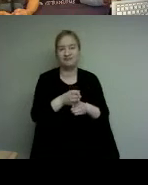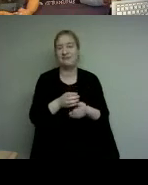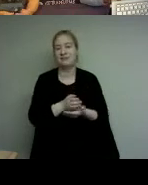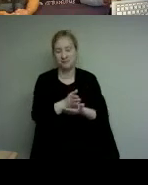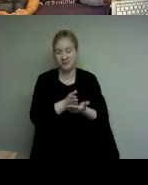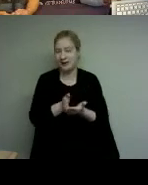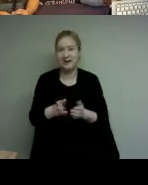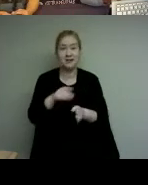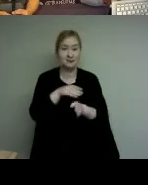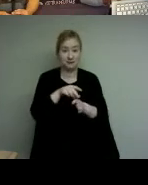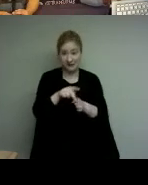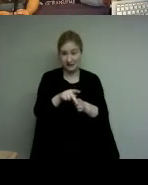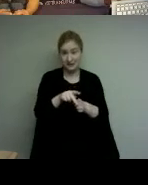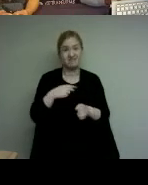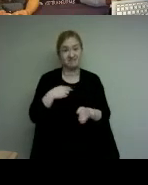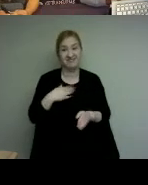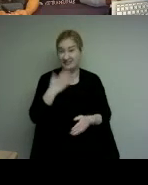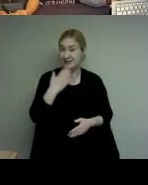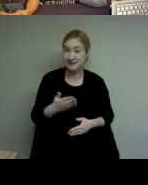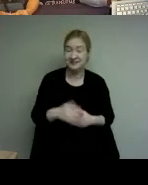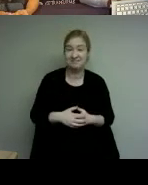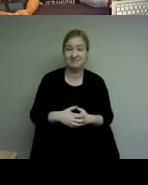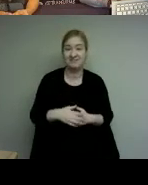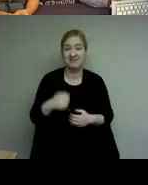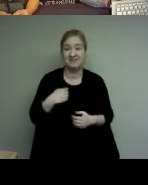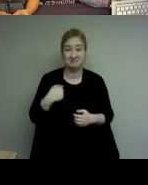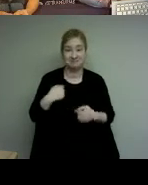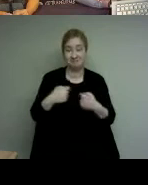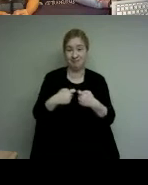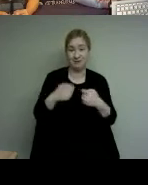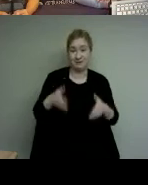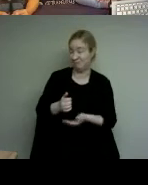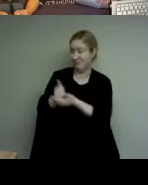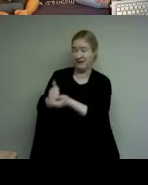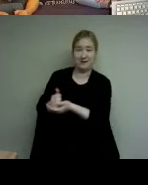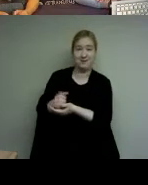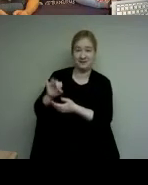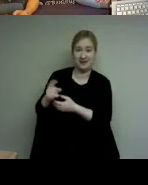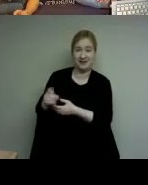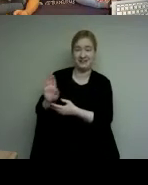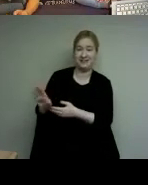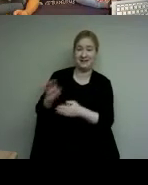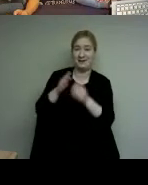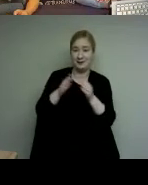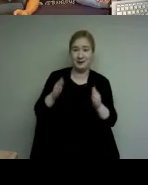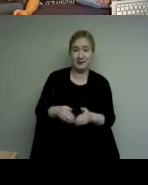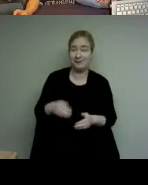i have done quite a few electrical upgrades in their home and the phone calls for more upgrades never stop